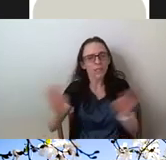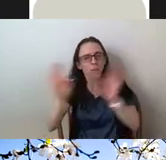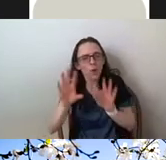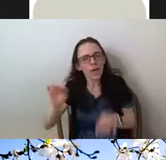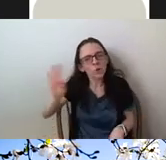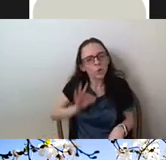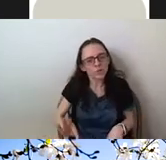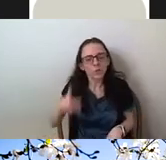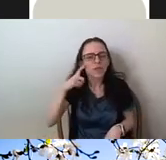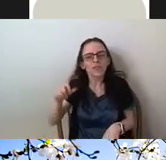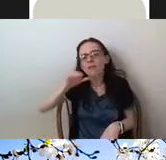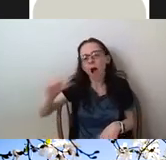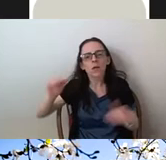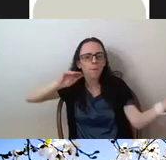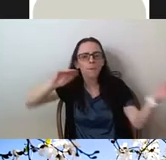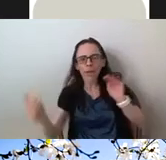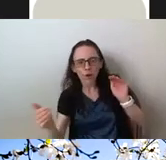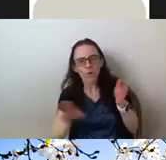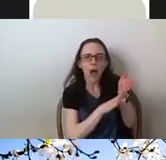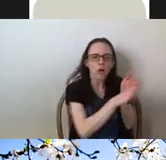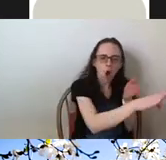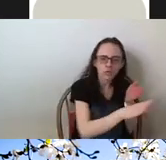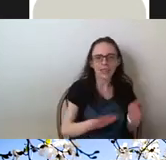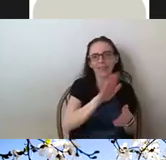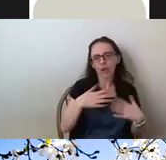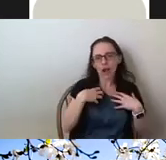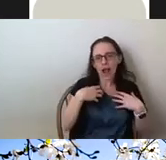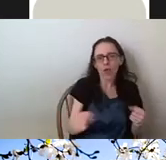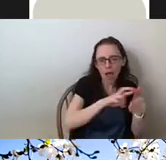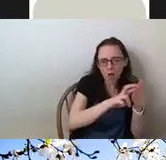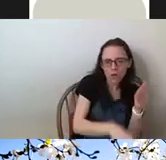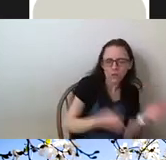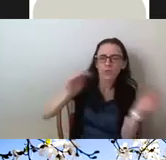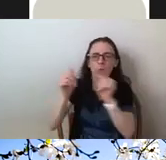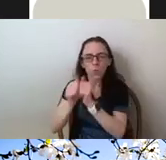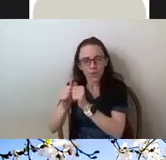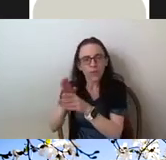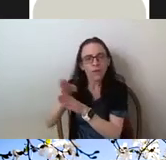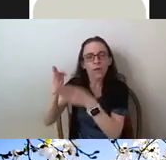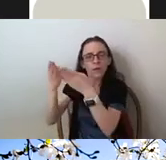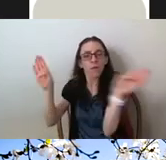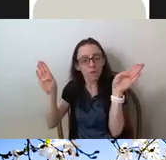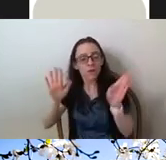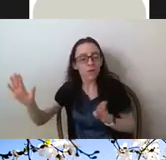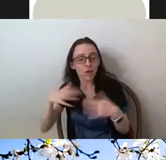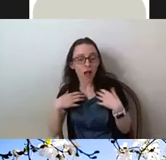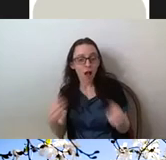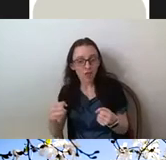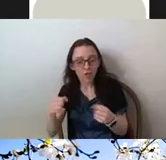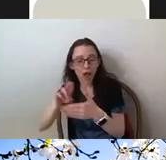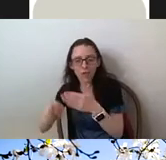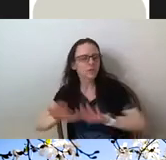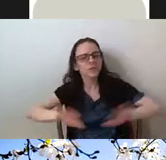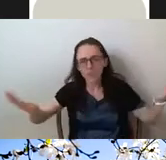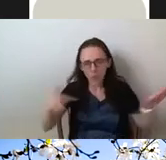minorities' health outcomes to the dominant group's health outcomes, but it takes an in-depth look into their stories that would not